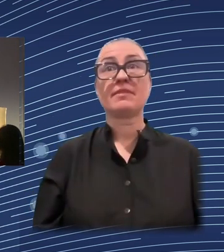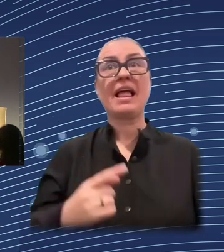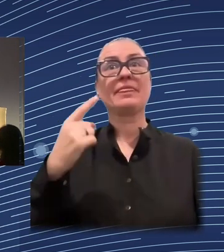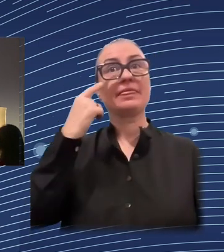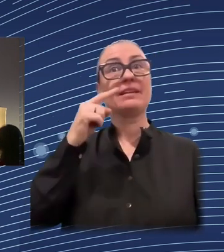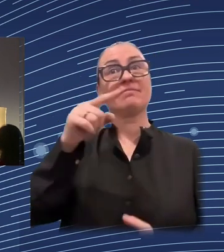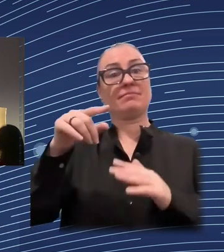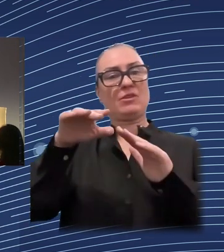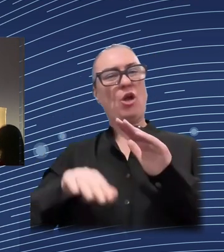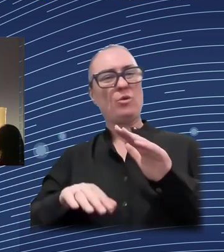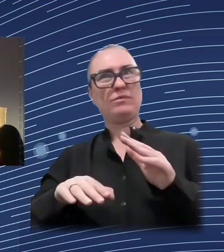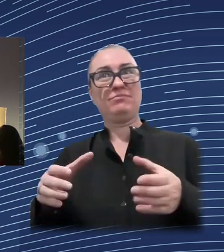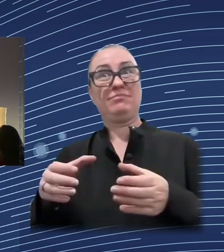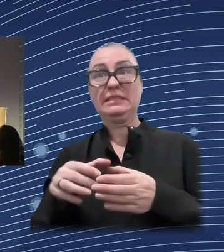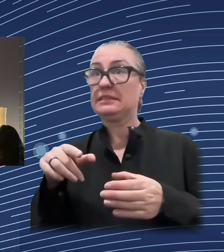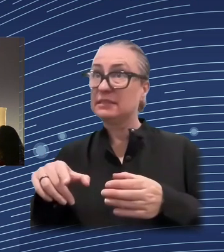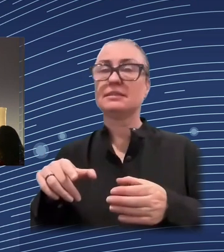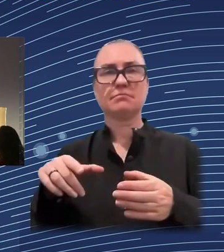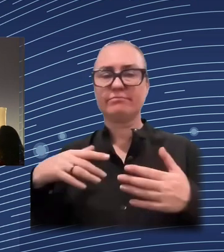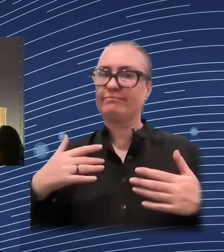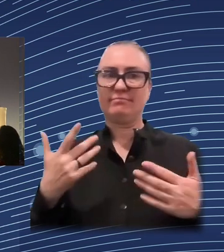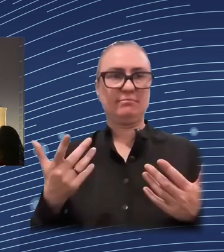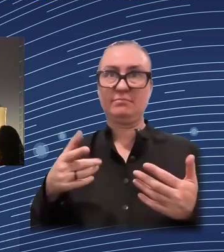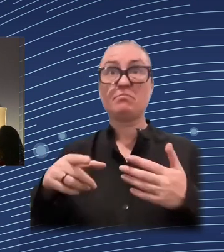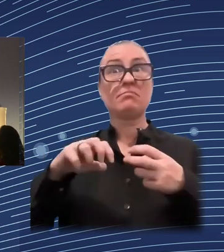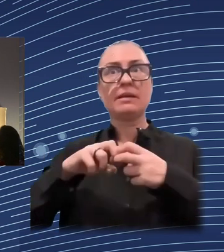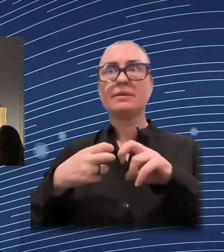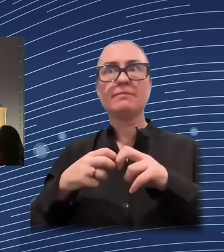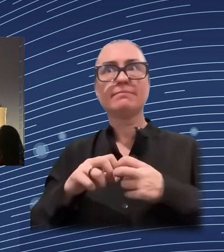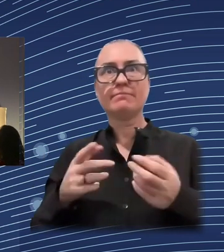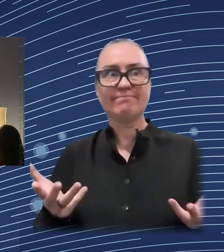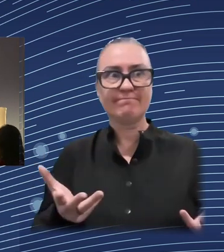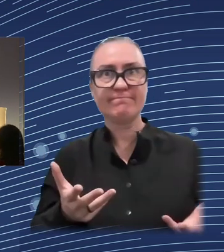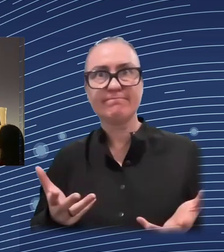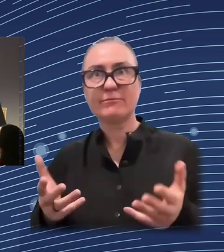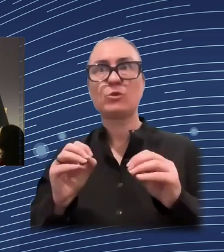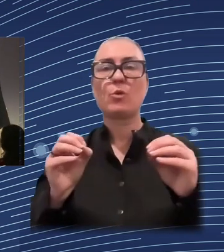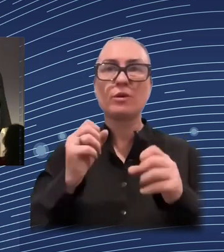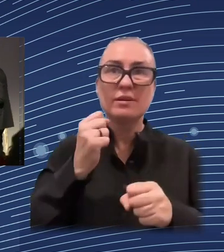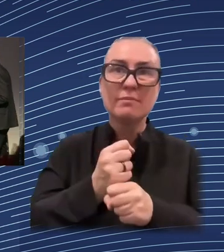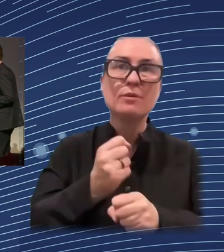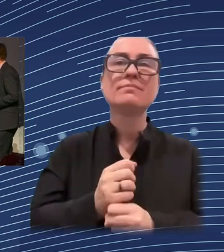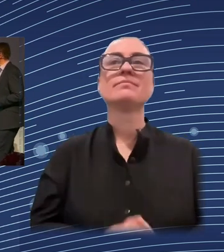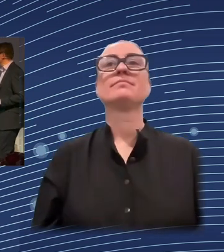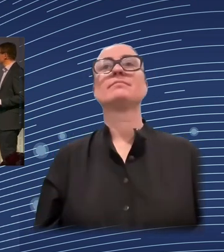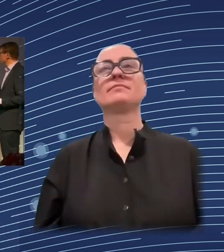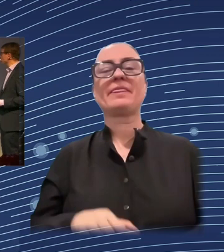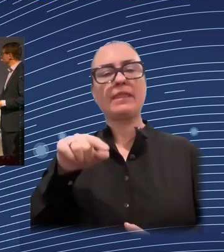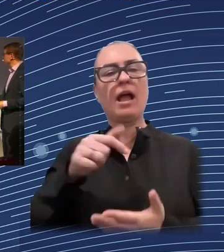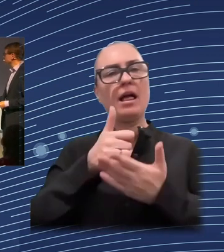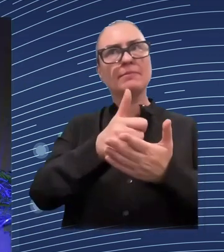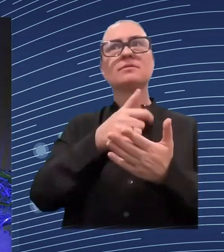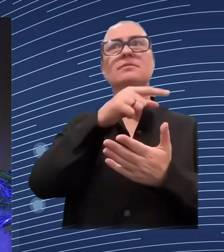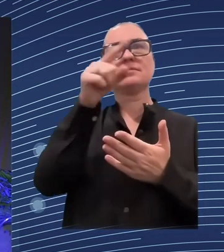on this kind of intervention? I assume, Exant, I mean, there is a lot of talk about introducing taxing